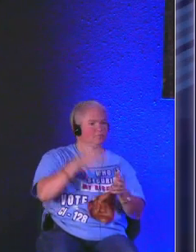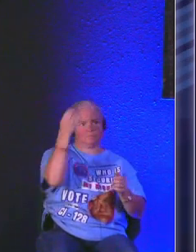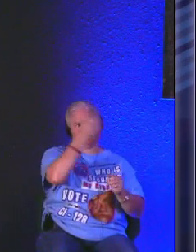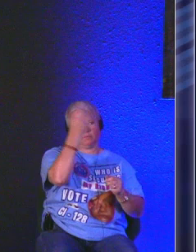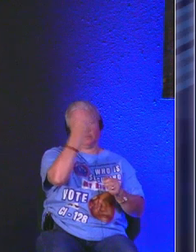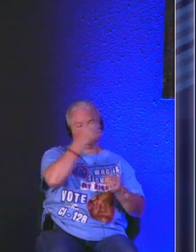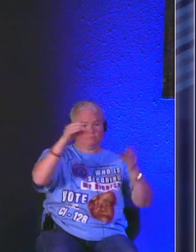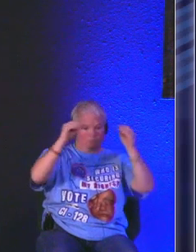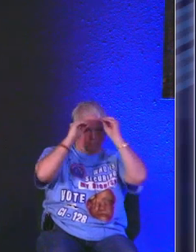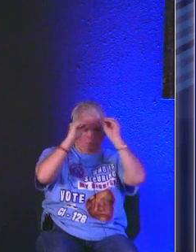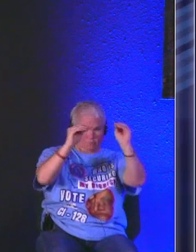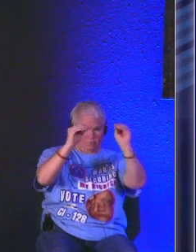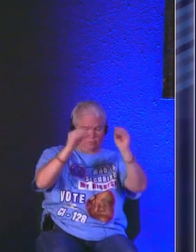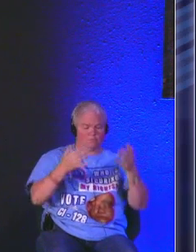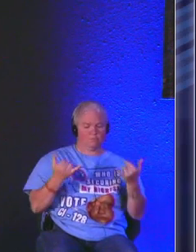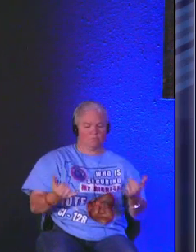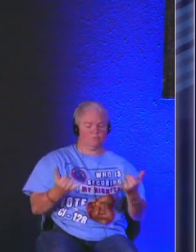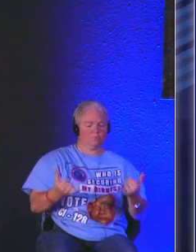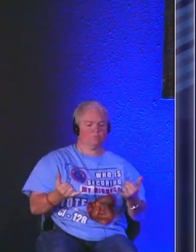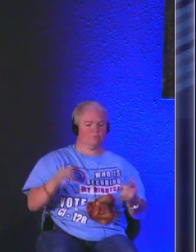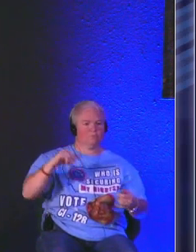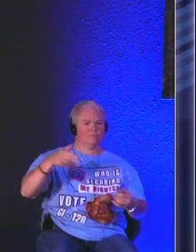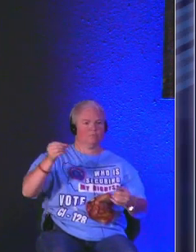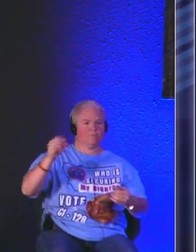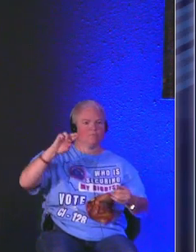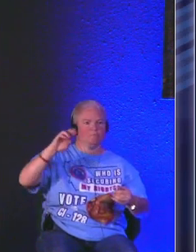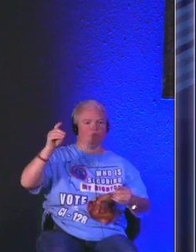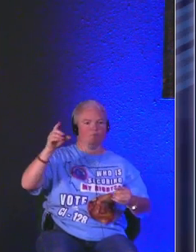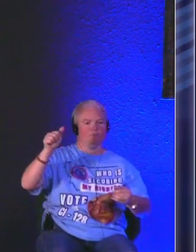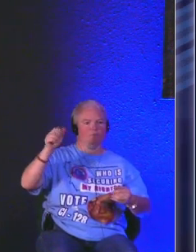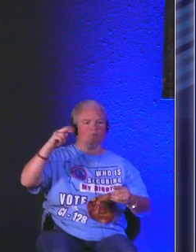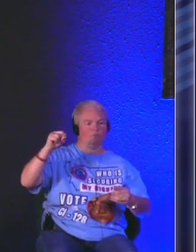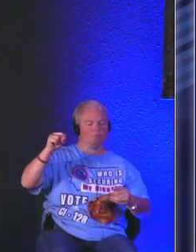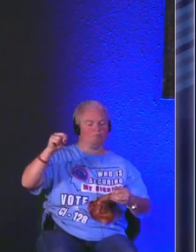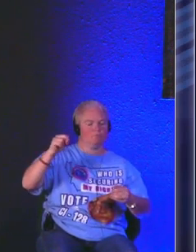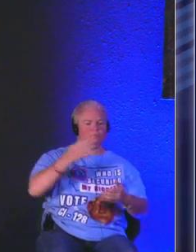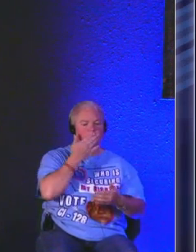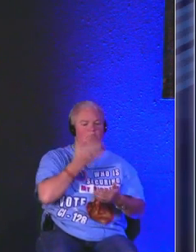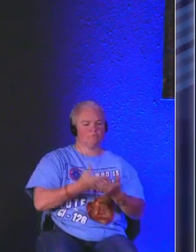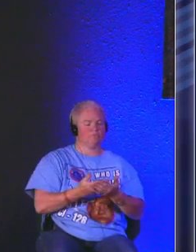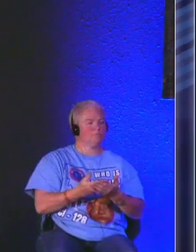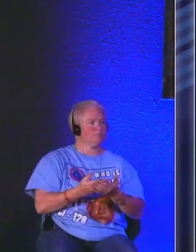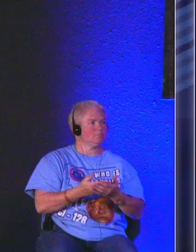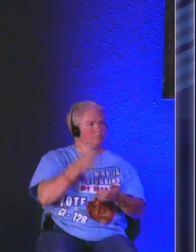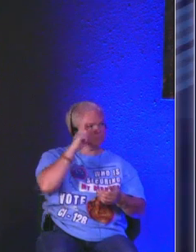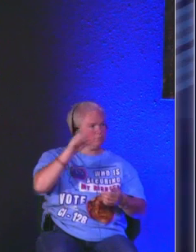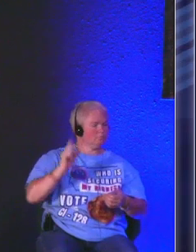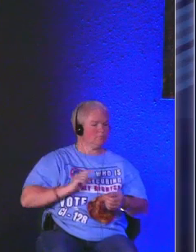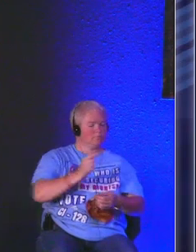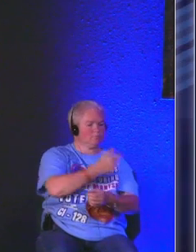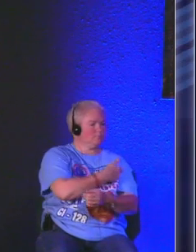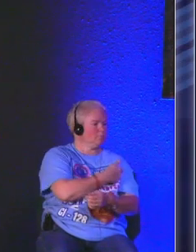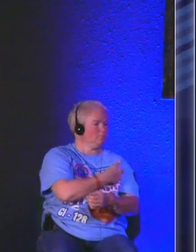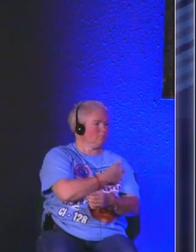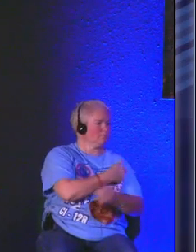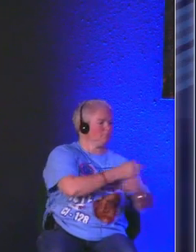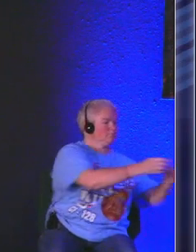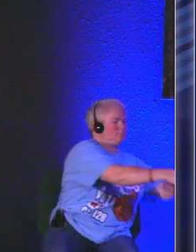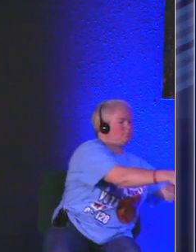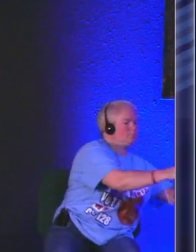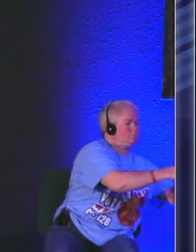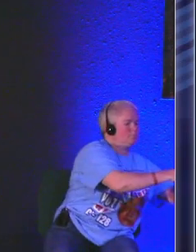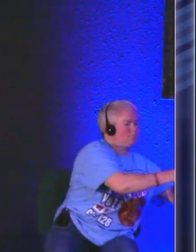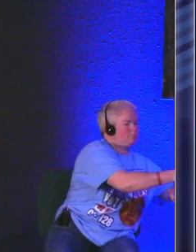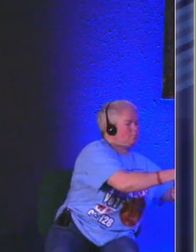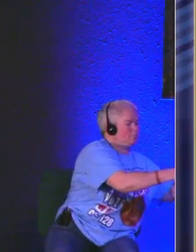um teaching today and i know jordan always does so that'll be good for us we've got a couple couple